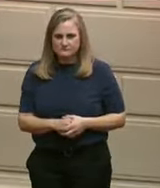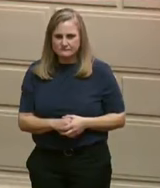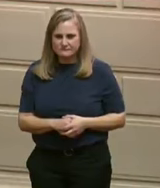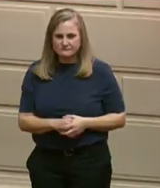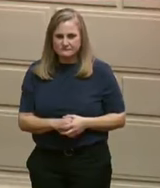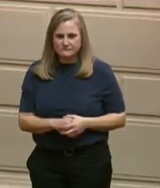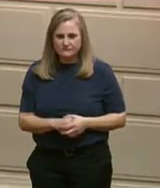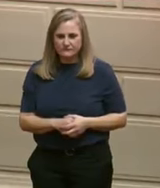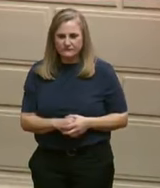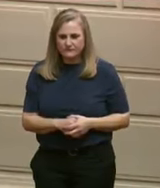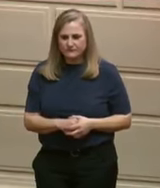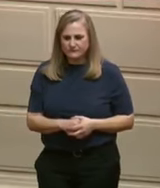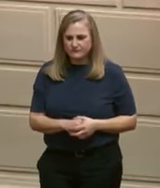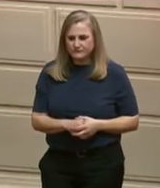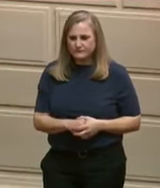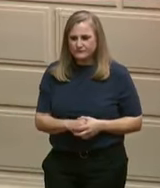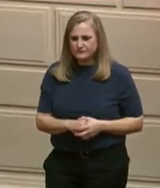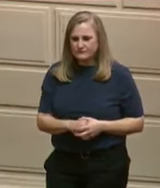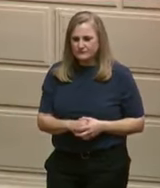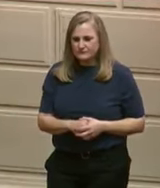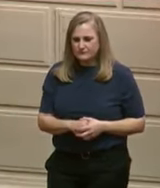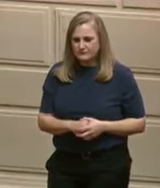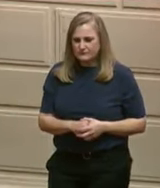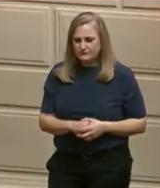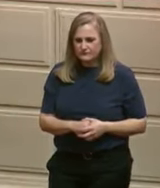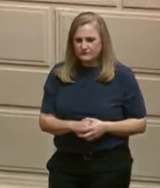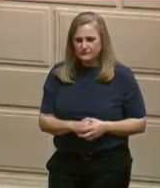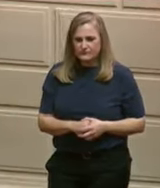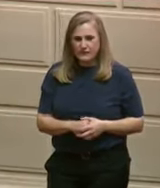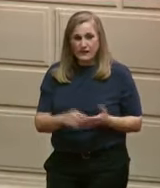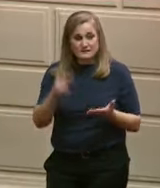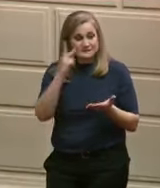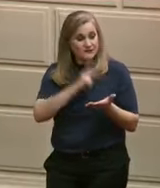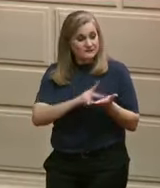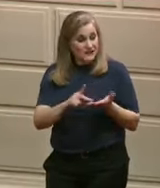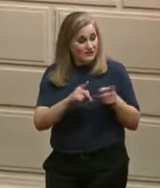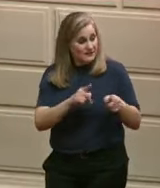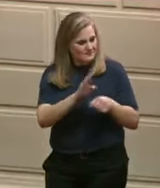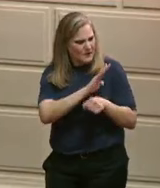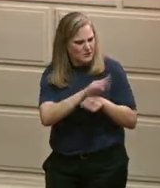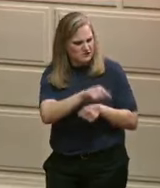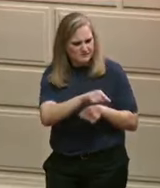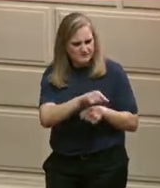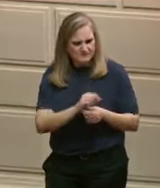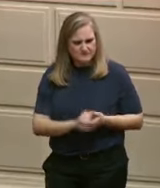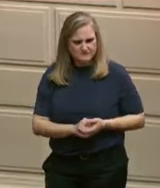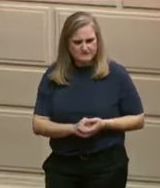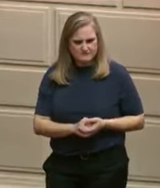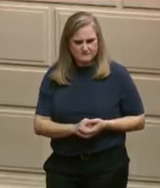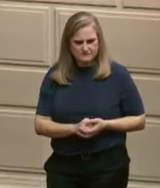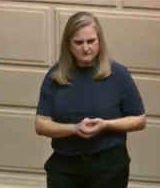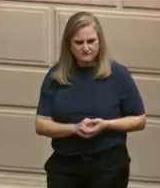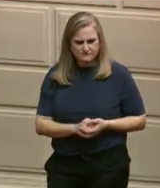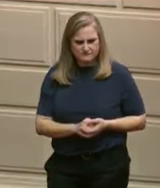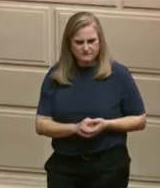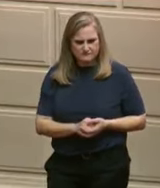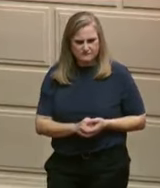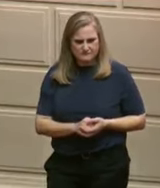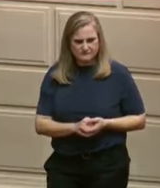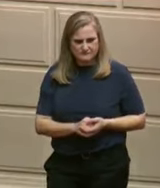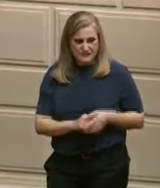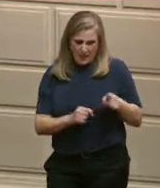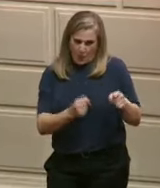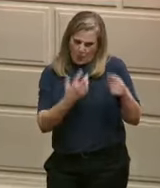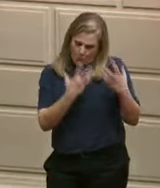Secretary Liz Tanna and her team at Commerce know that it's Rhode Island's turn to be a leader in small